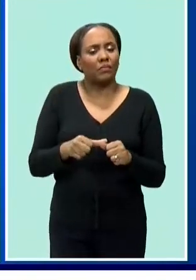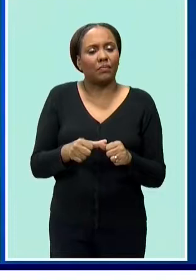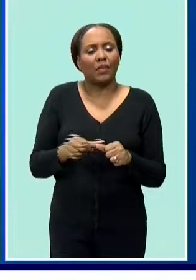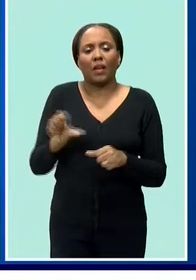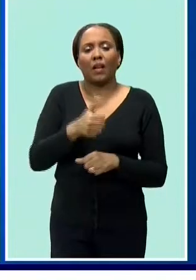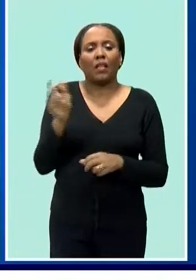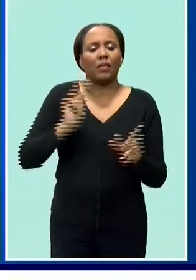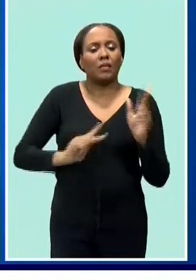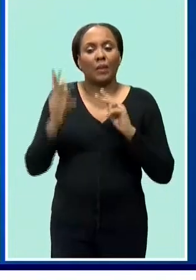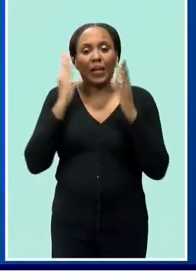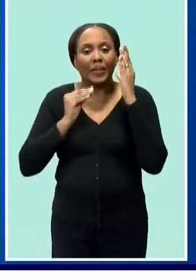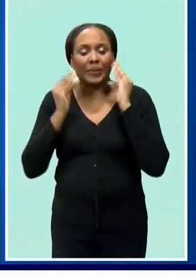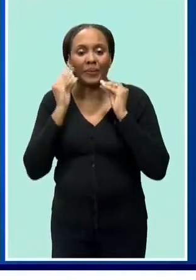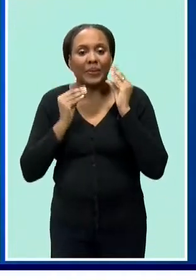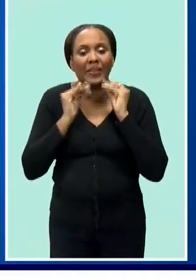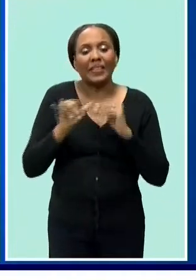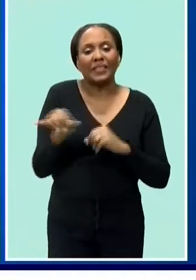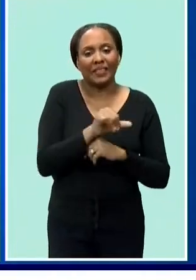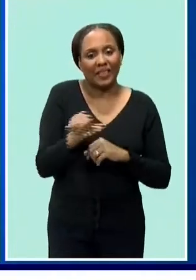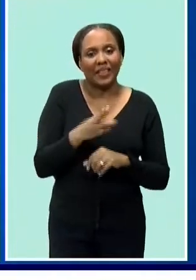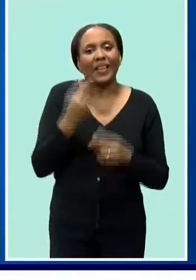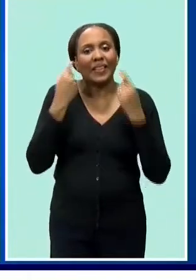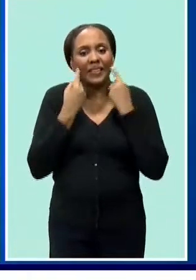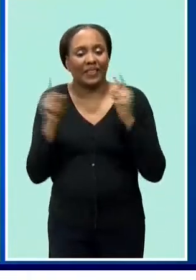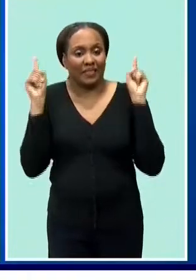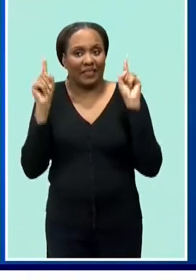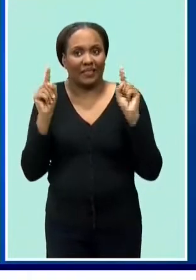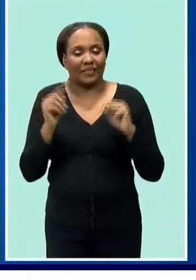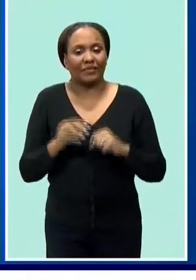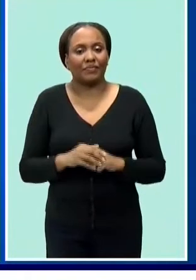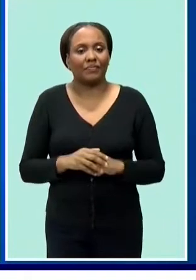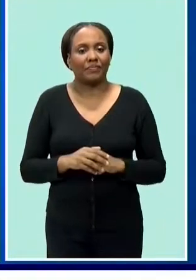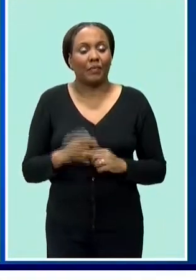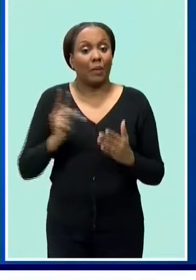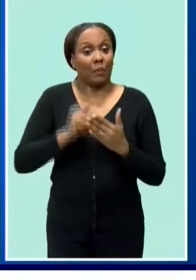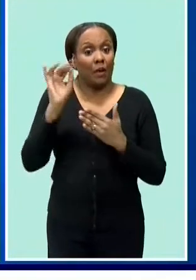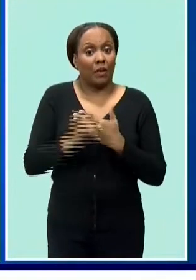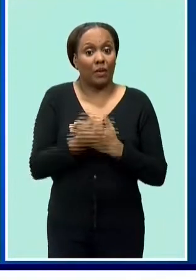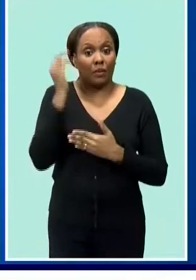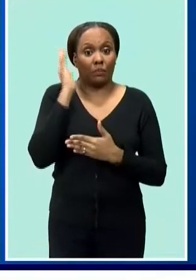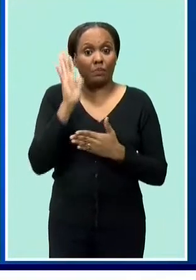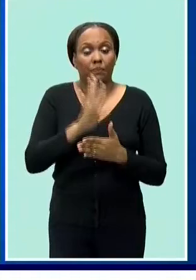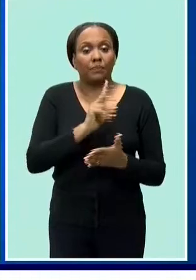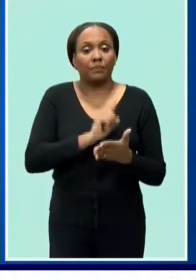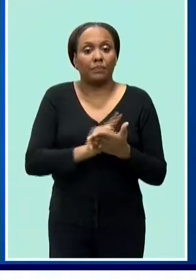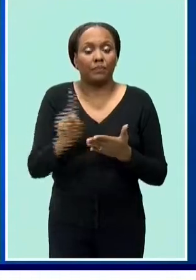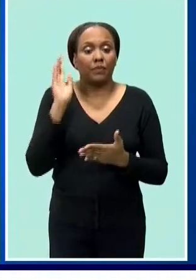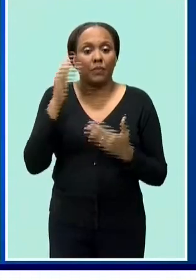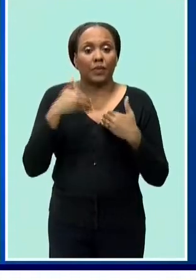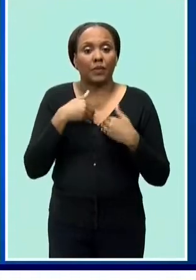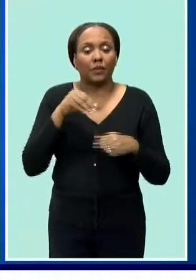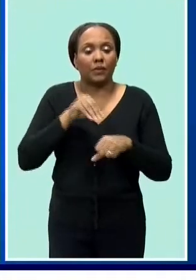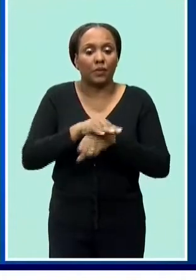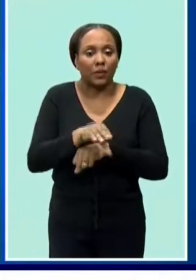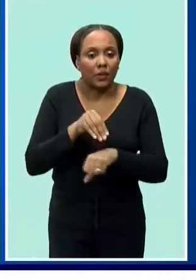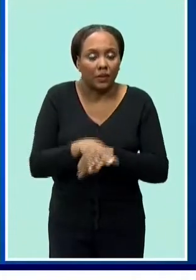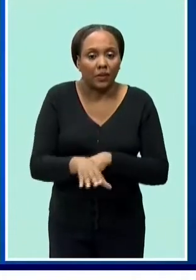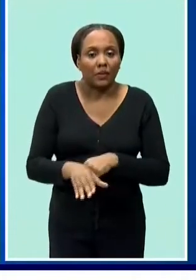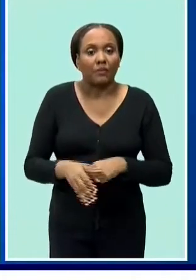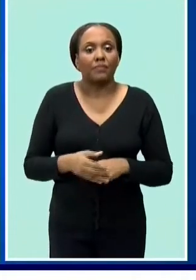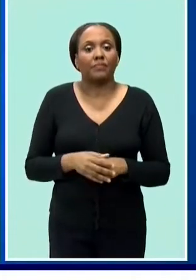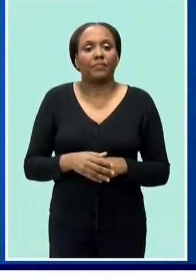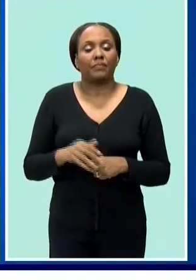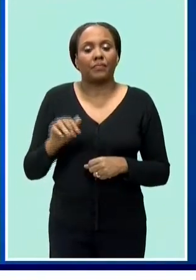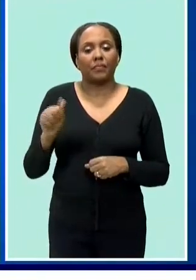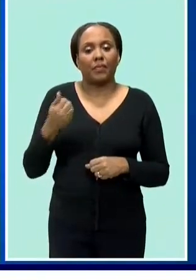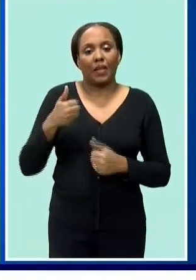people have gone through and they have succeeded during the five-week clinic boys who need it will receive counseling 10 soldiers from